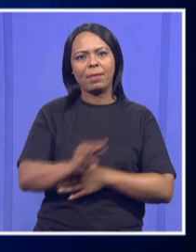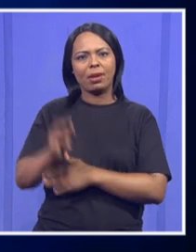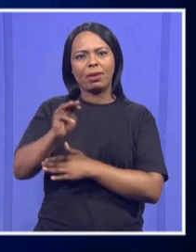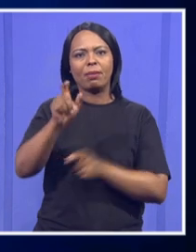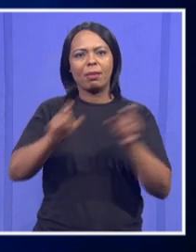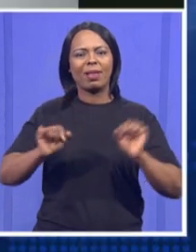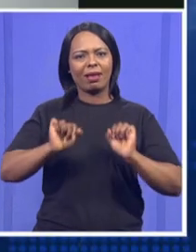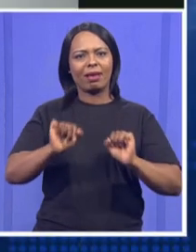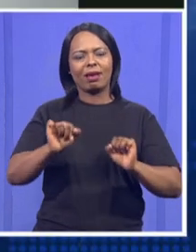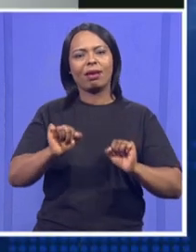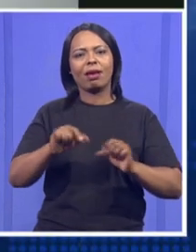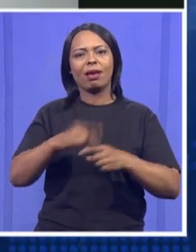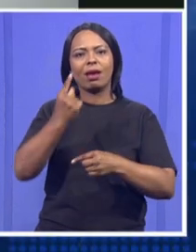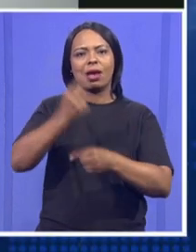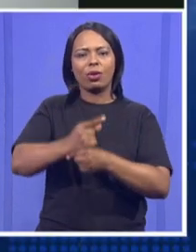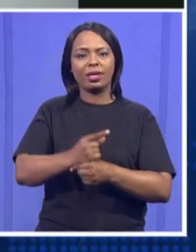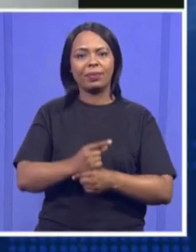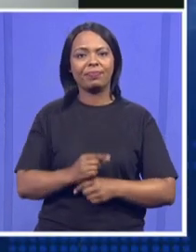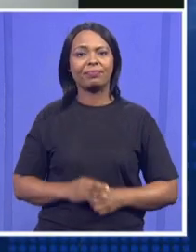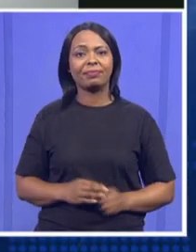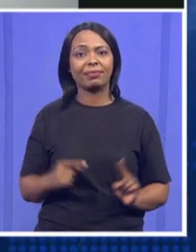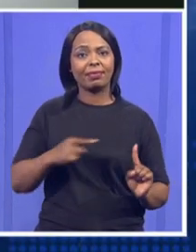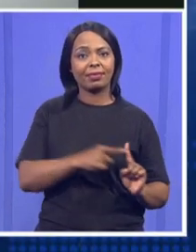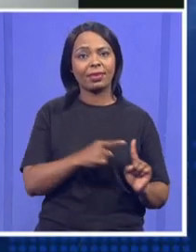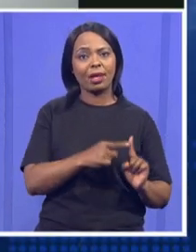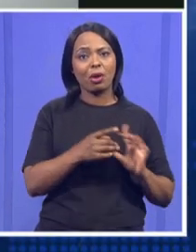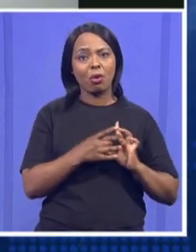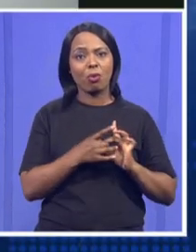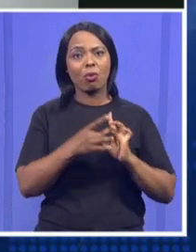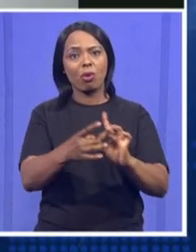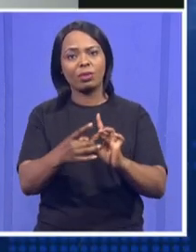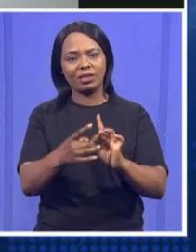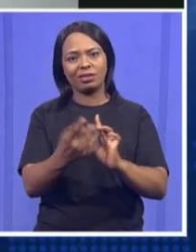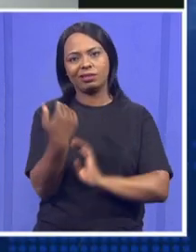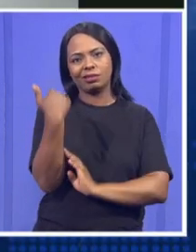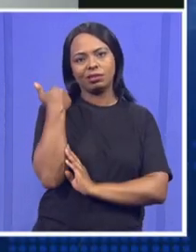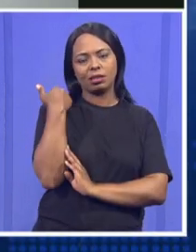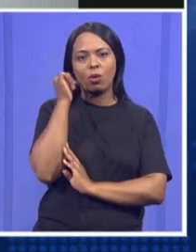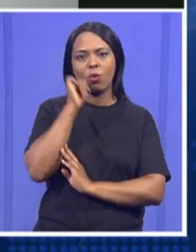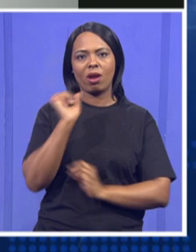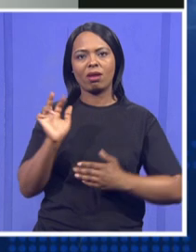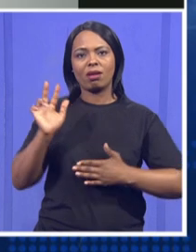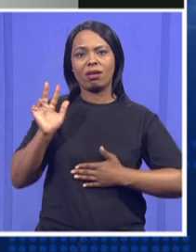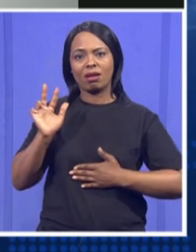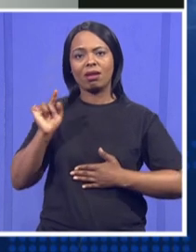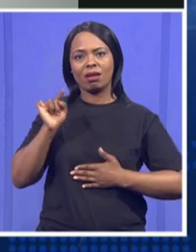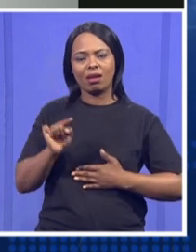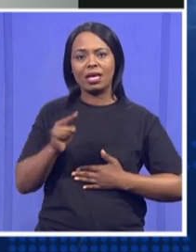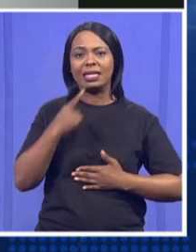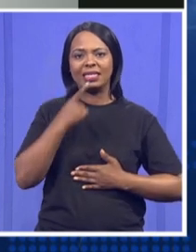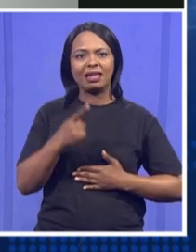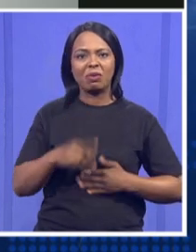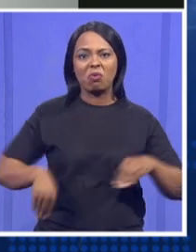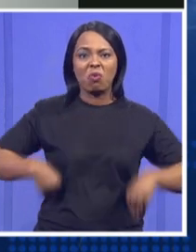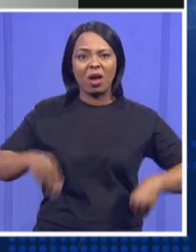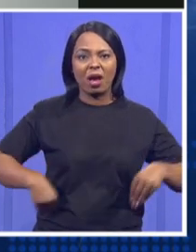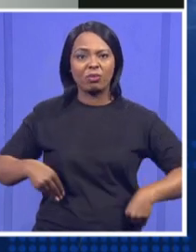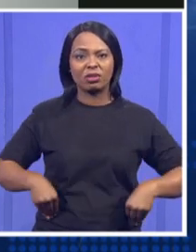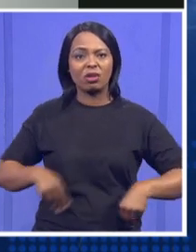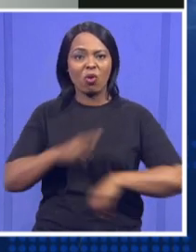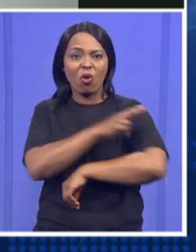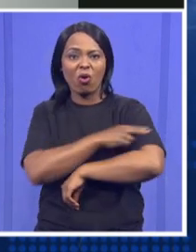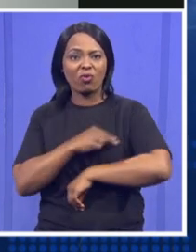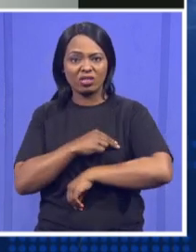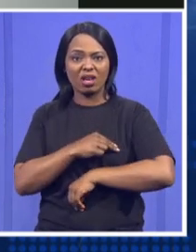So his commitment yesterday, during the inauguration, that he wouldn't let corrupt officials off the hook